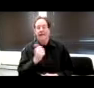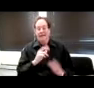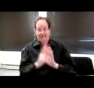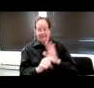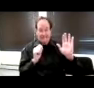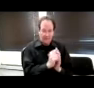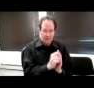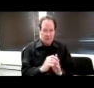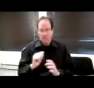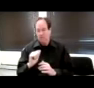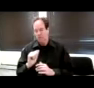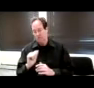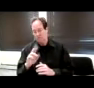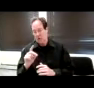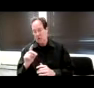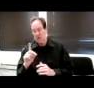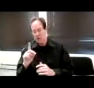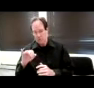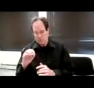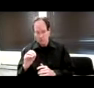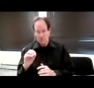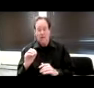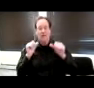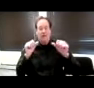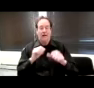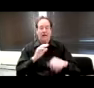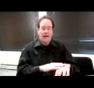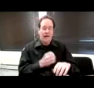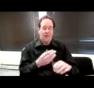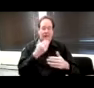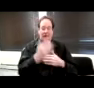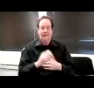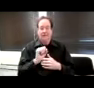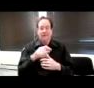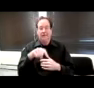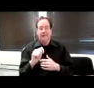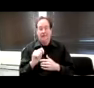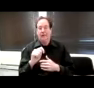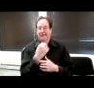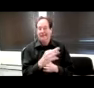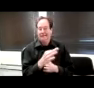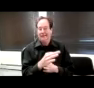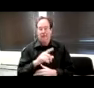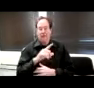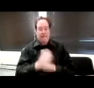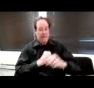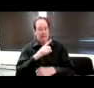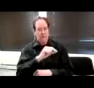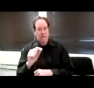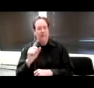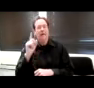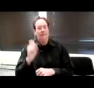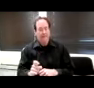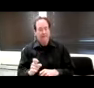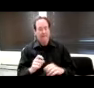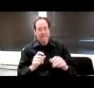posted on or after September 19th of 2020 needs to be captioned upon posting.